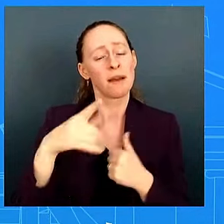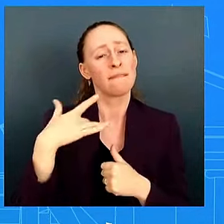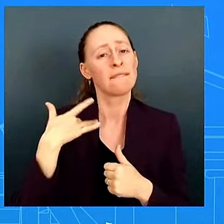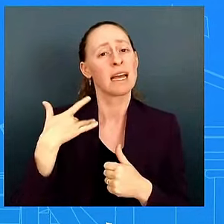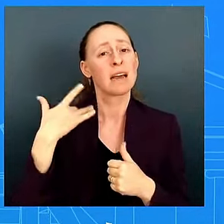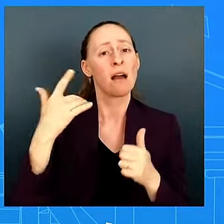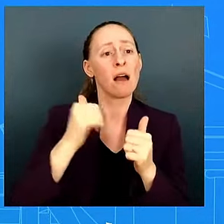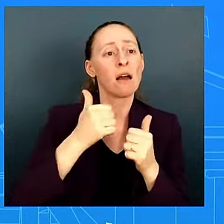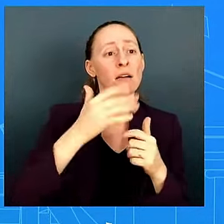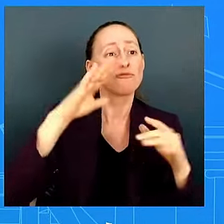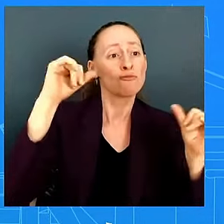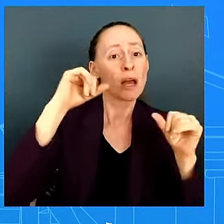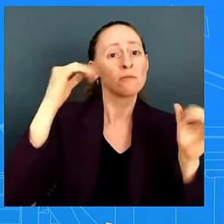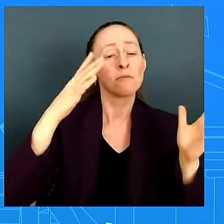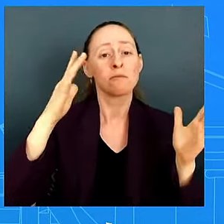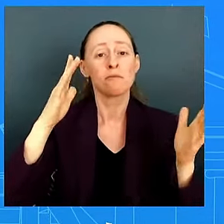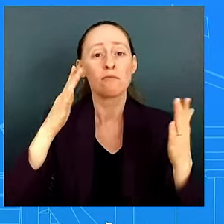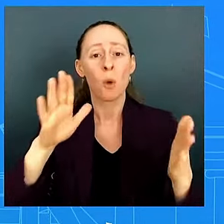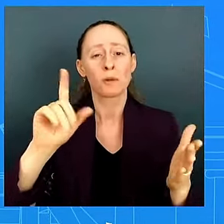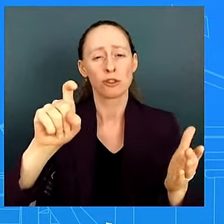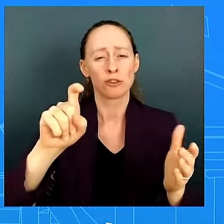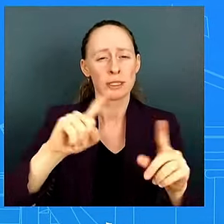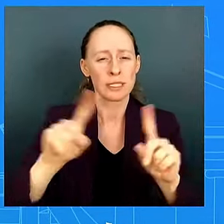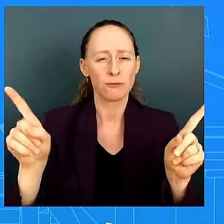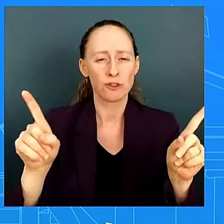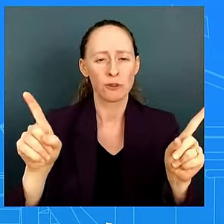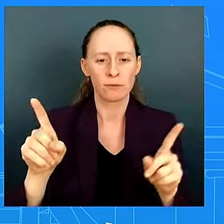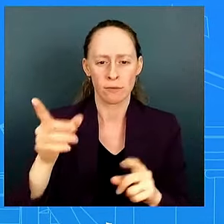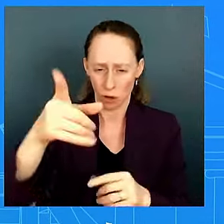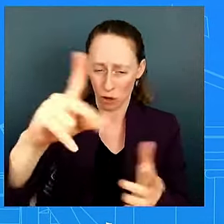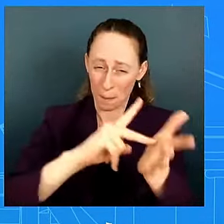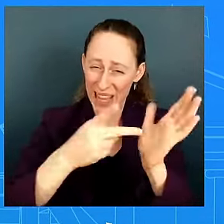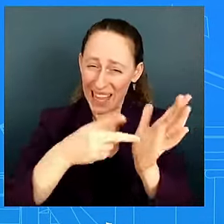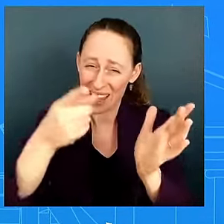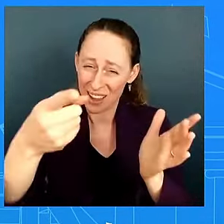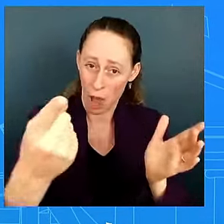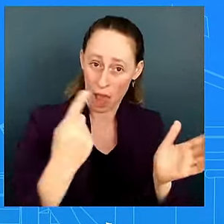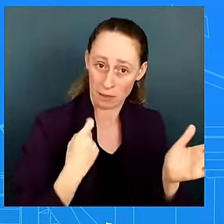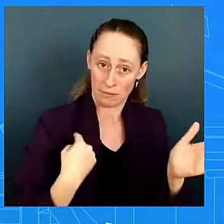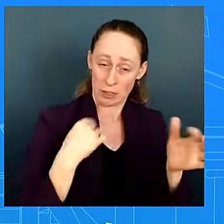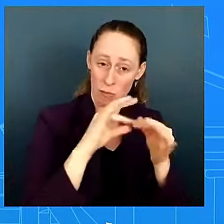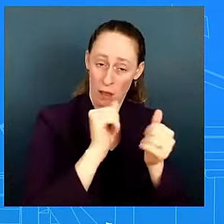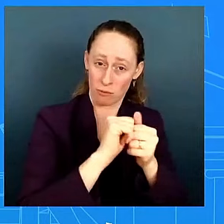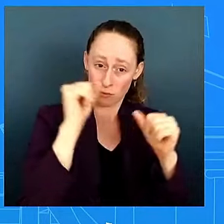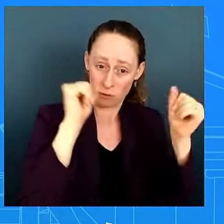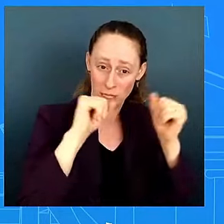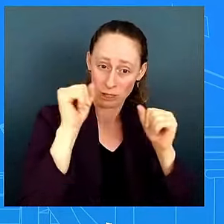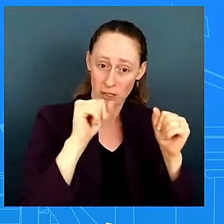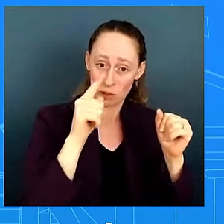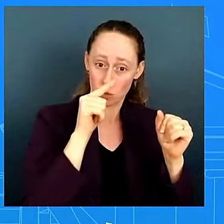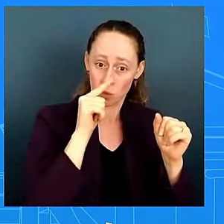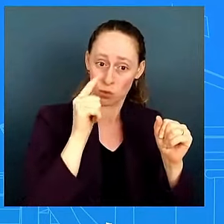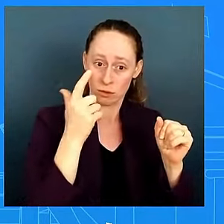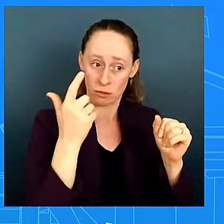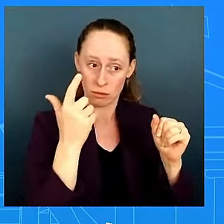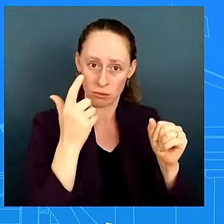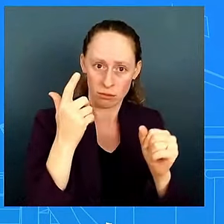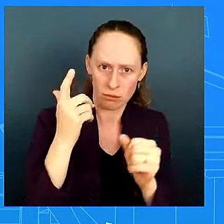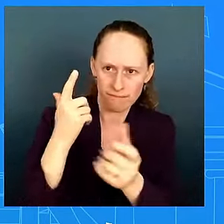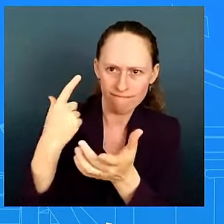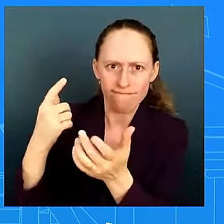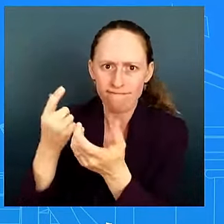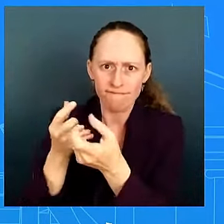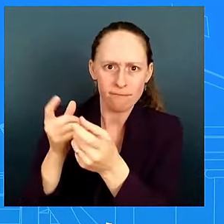and you're talking about the strategy specifically about who's around the president is that what i think it's it's two parts right one is a kind of small